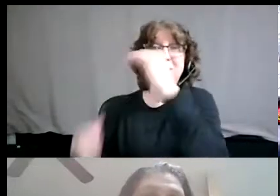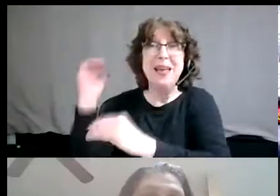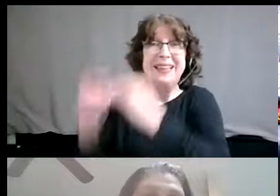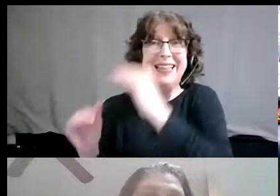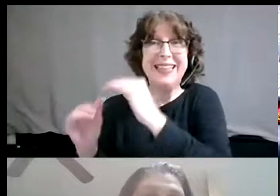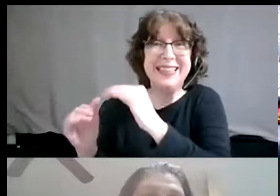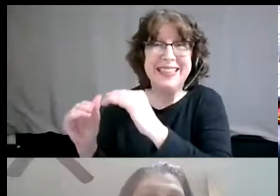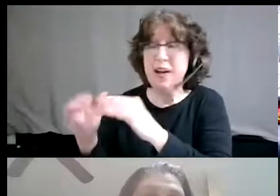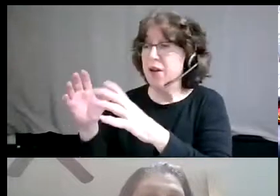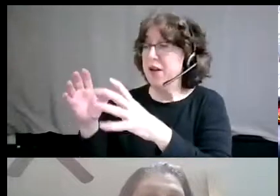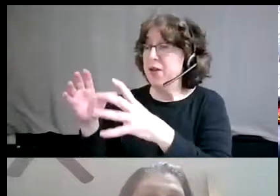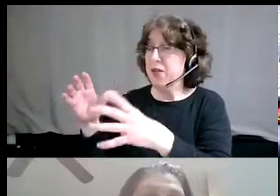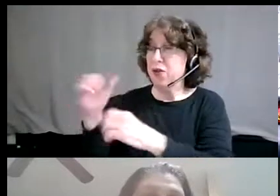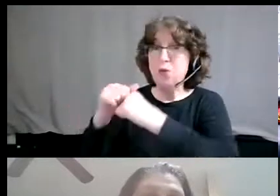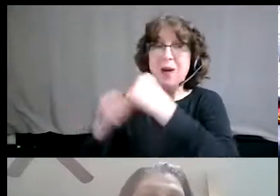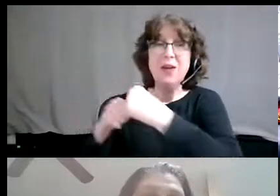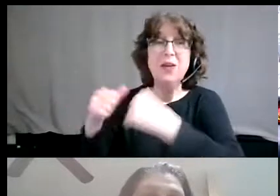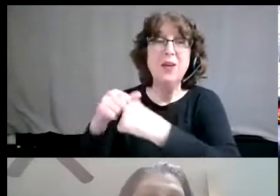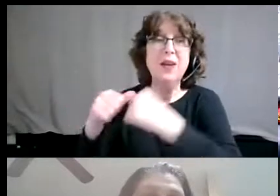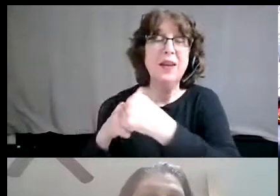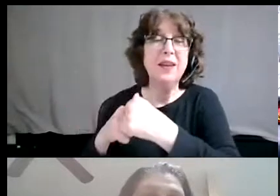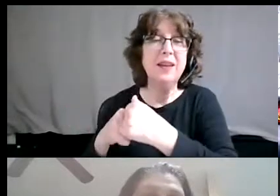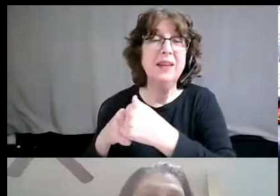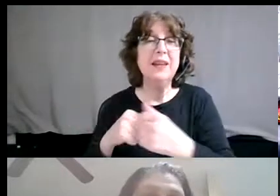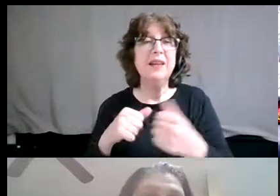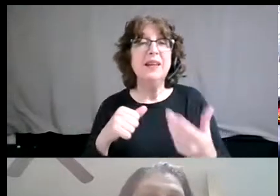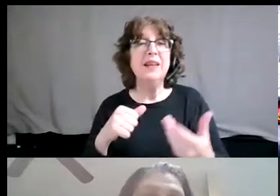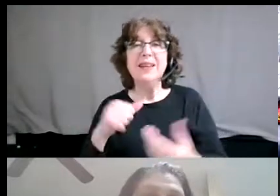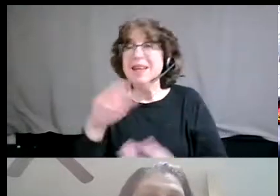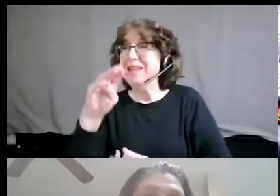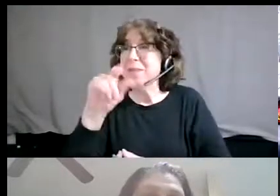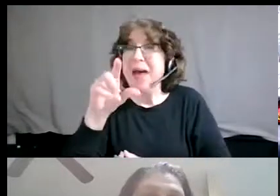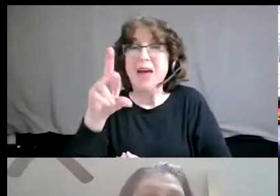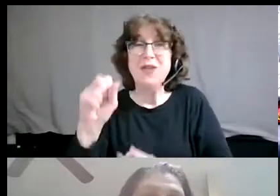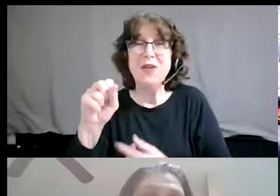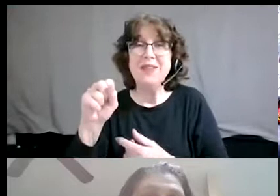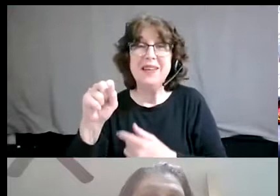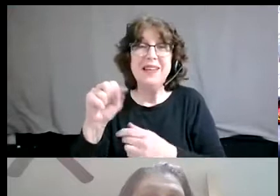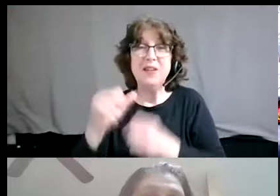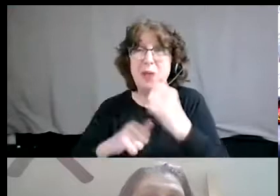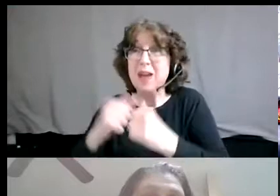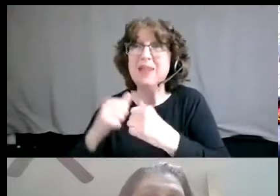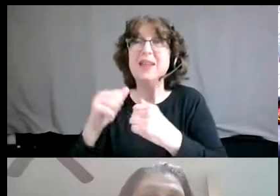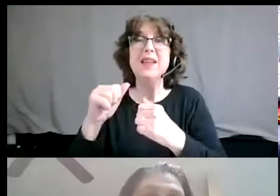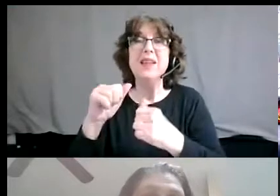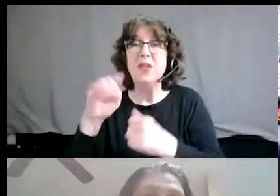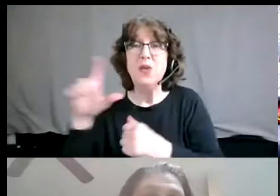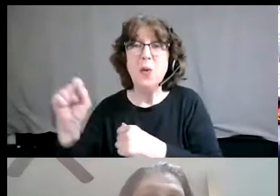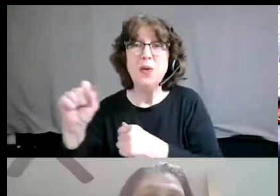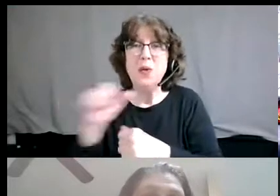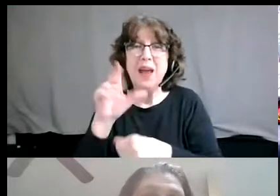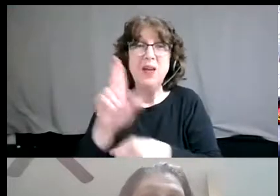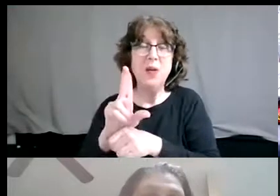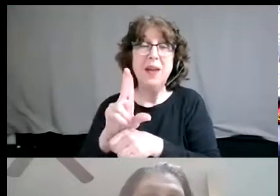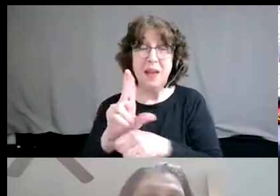house, so to speak, that Audra Lorde spoke of, that the master's tools will not dismantle. Because in this case, the master's tools was